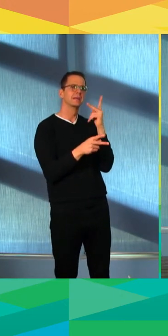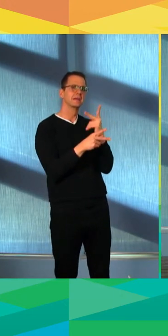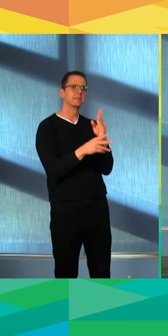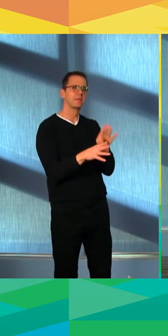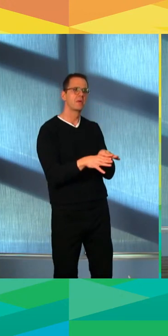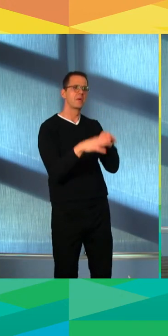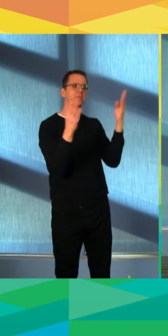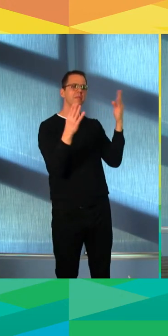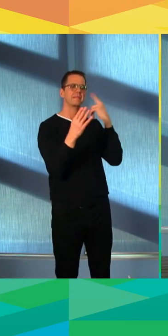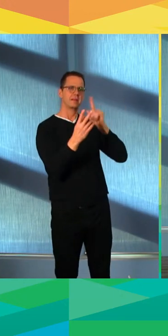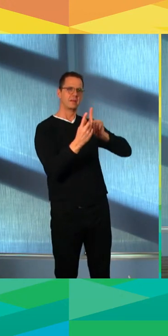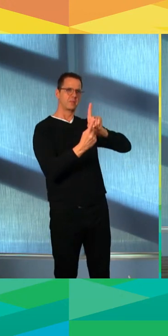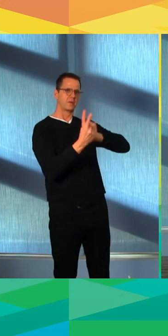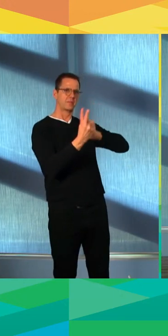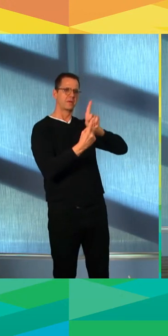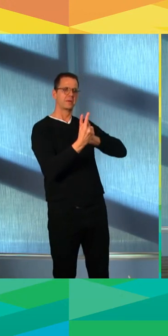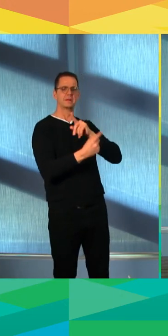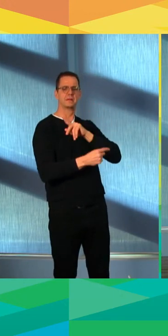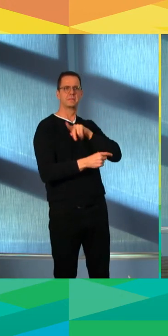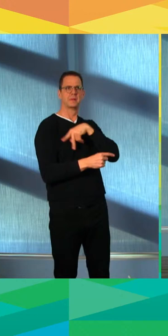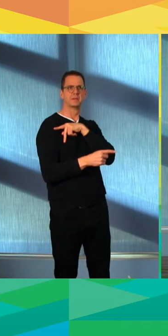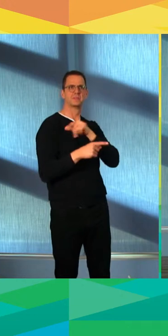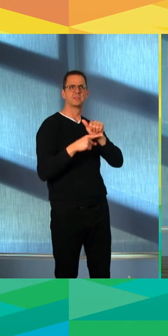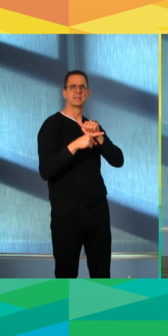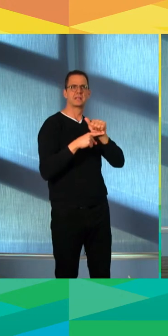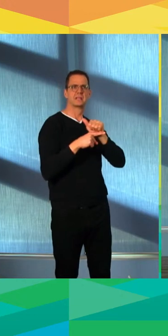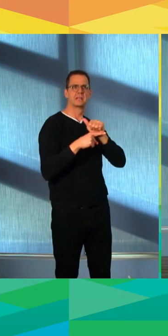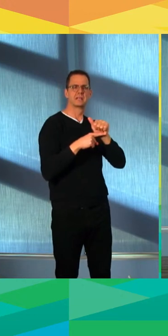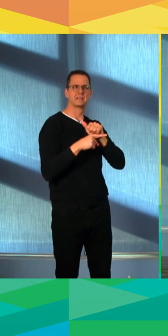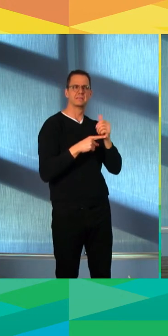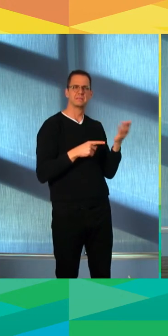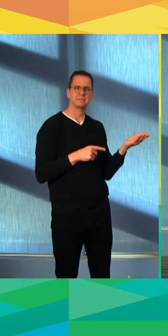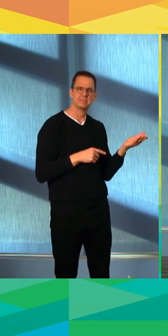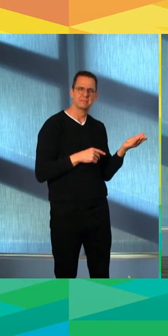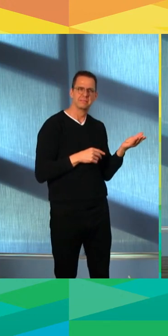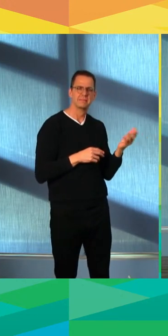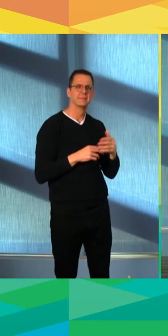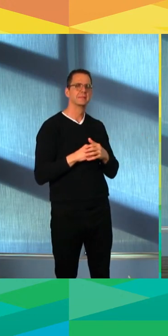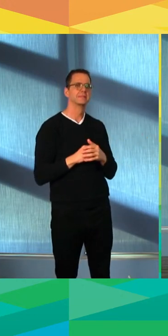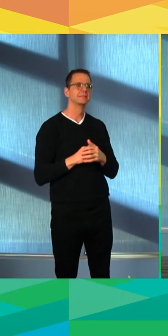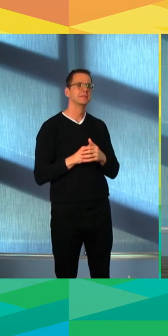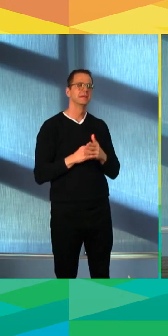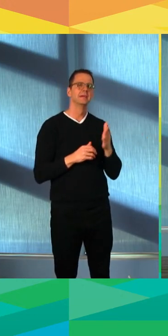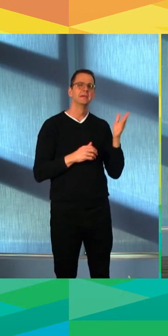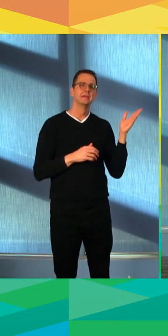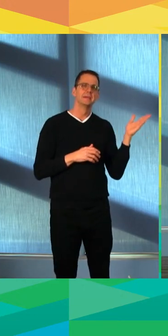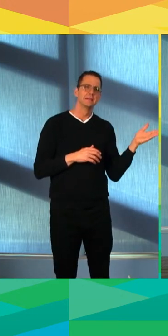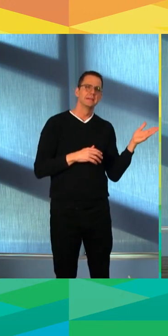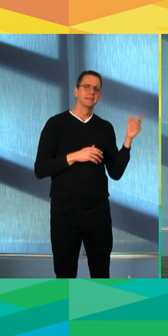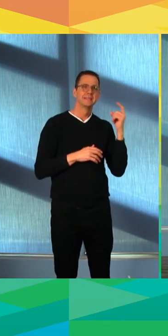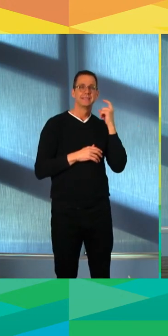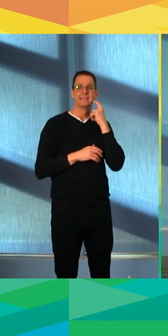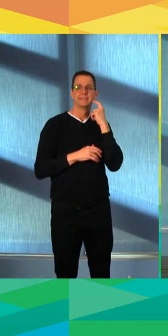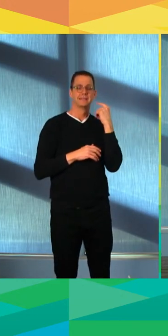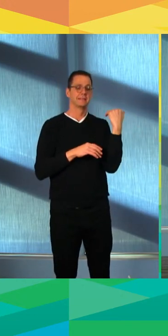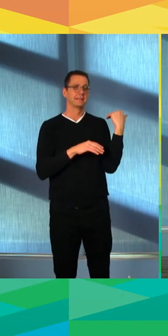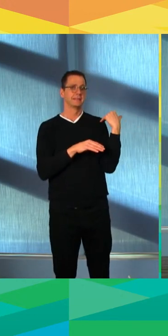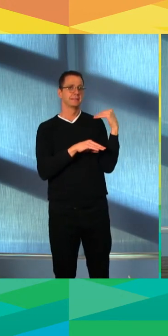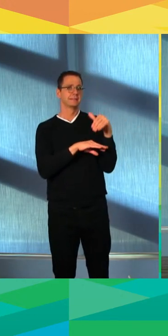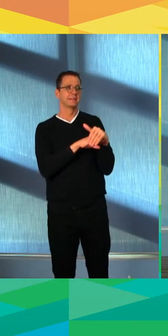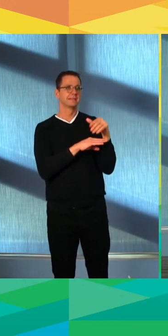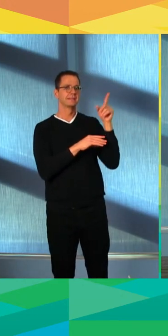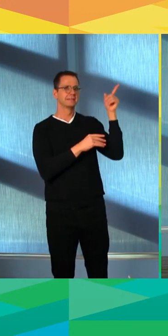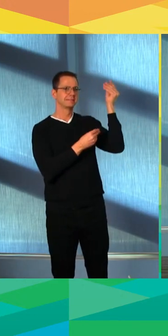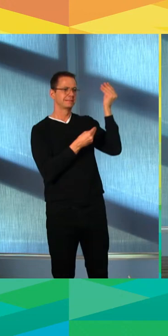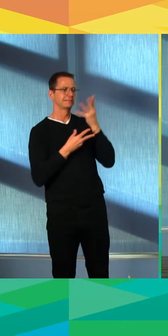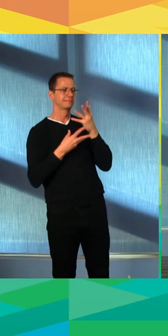we're not going to rush into things. And so we're taking the time we need to properly assess this. Given when this was